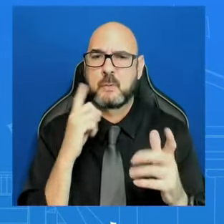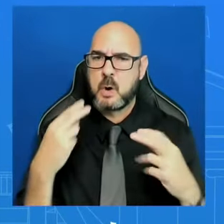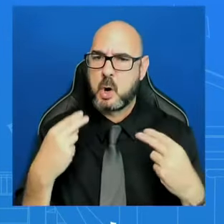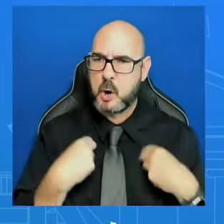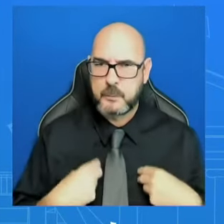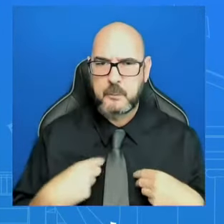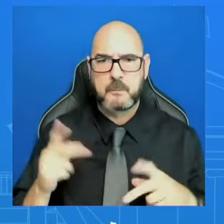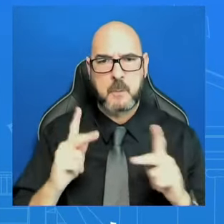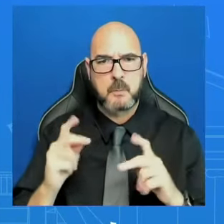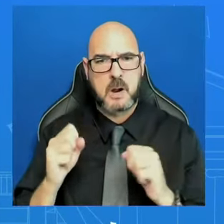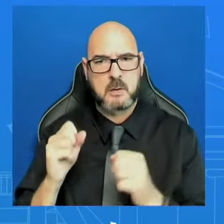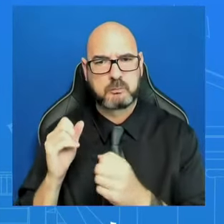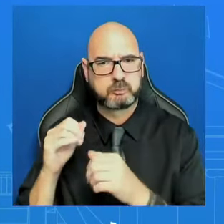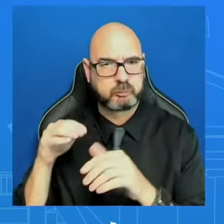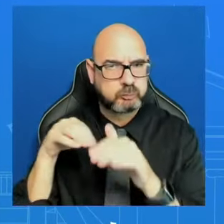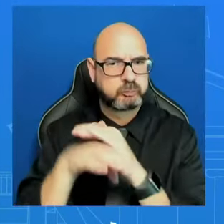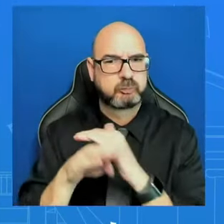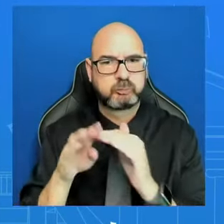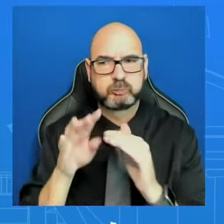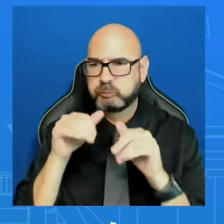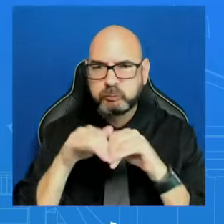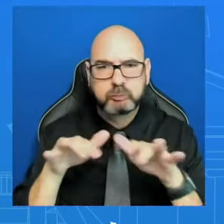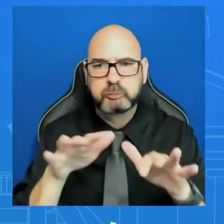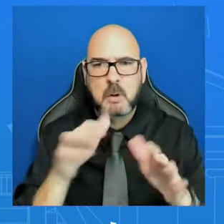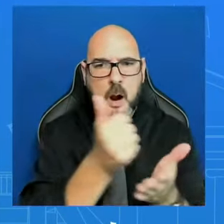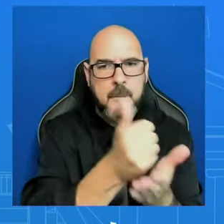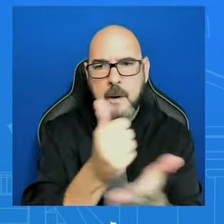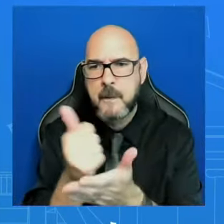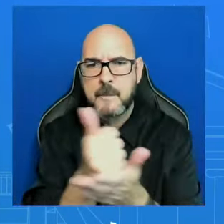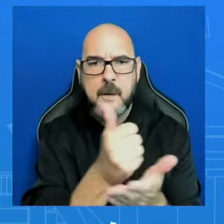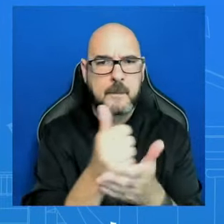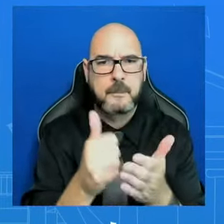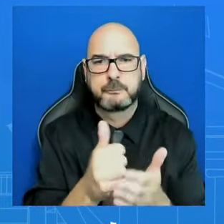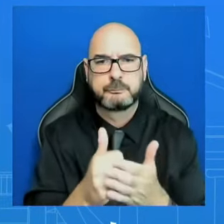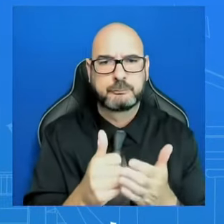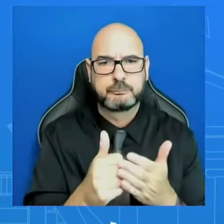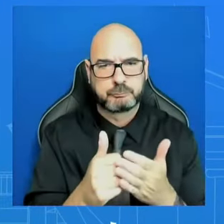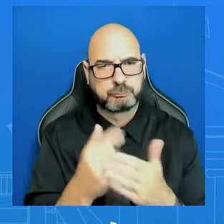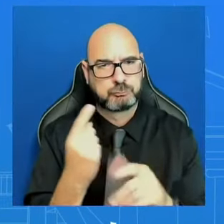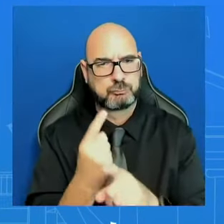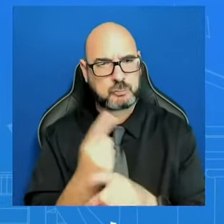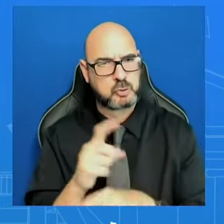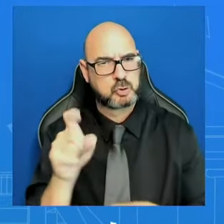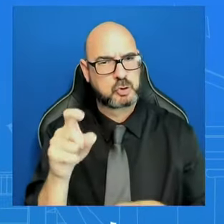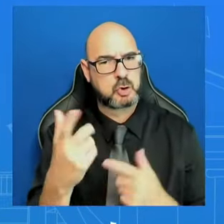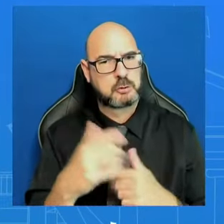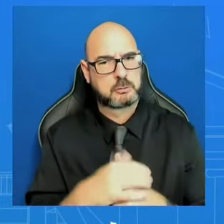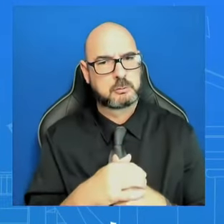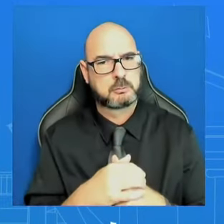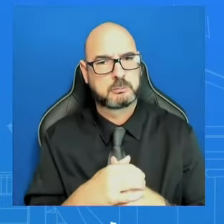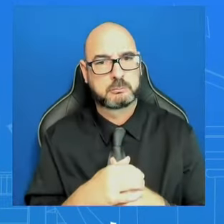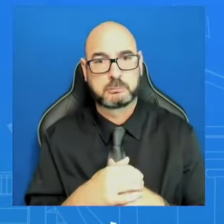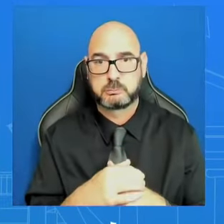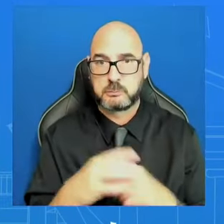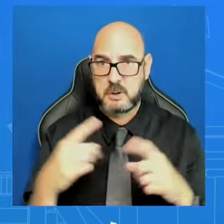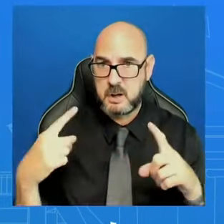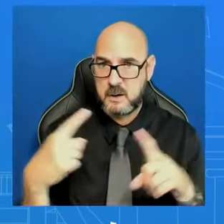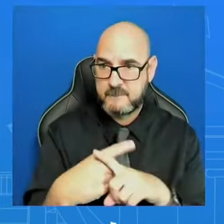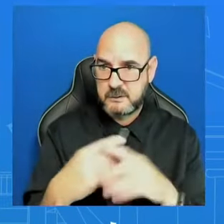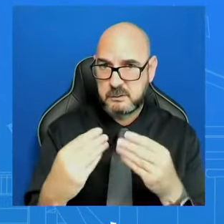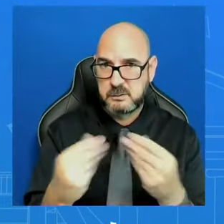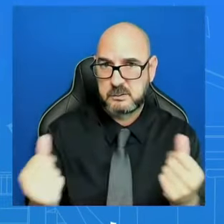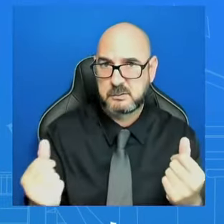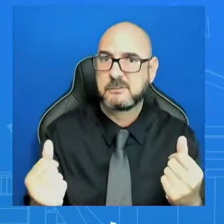moved forward on proper steps to de-conflict with aid workers as they move around, that the information